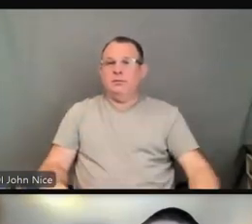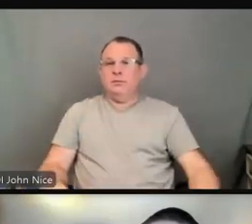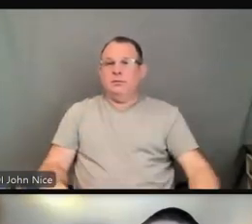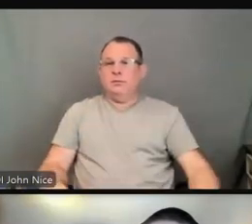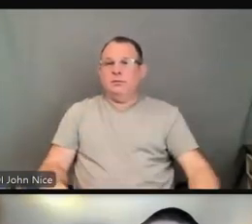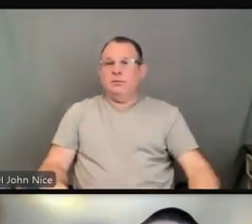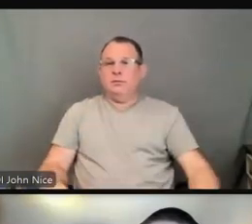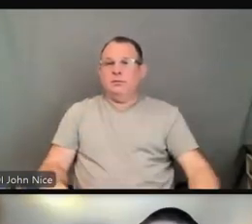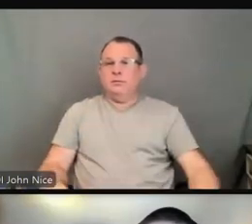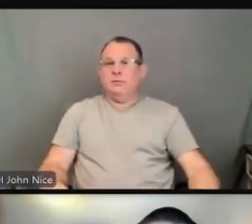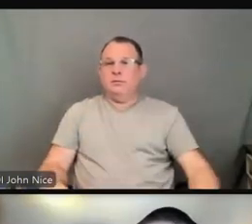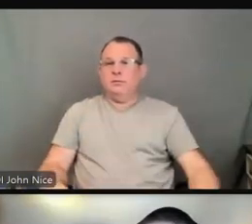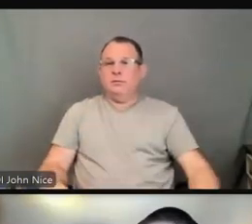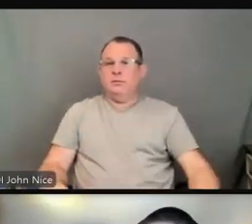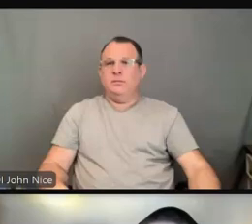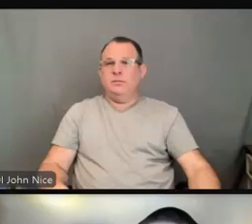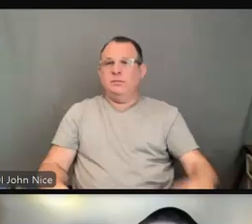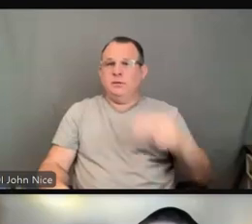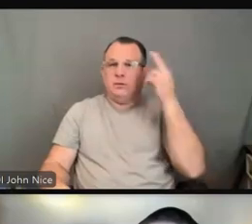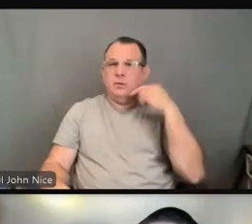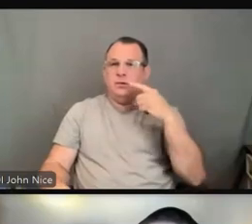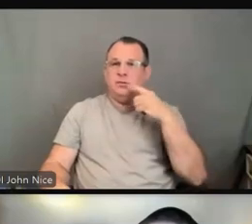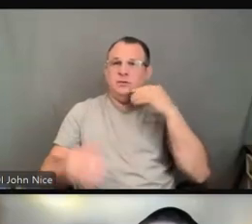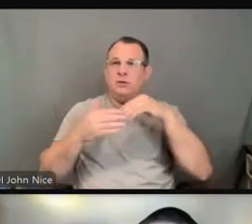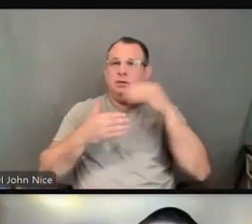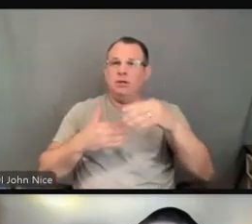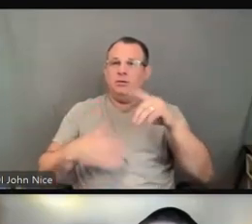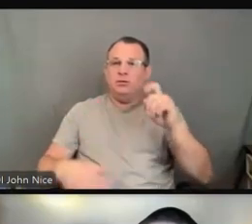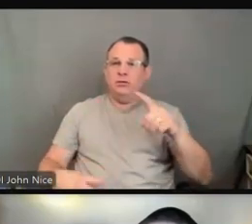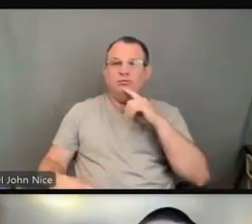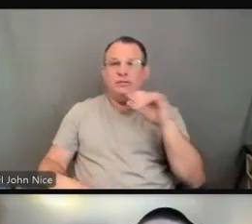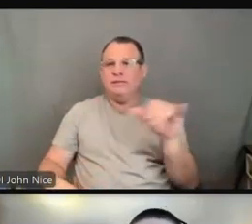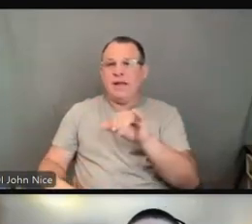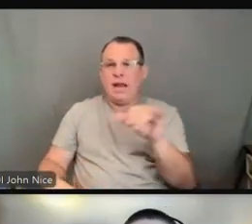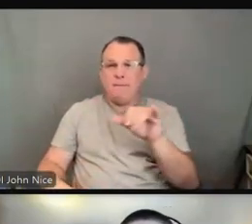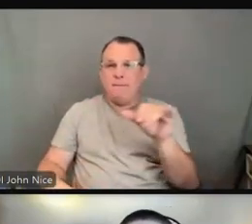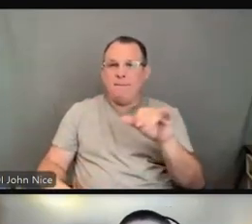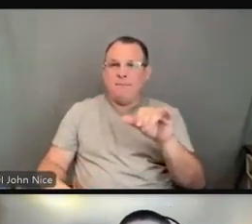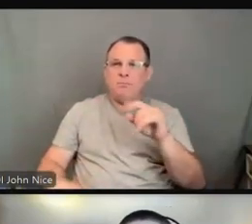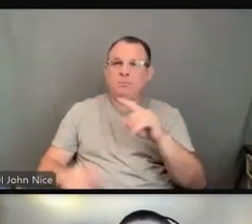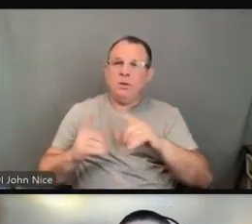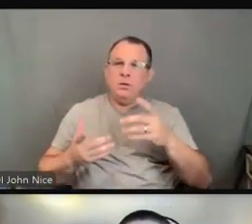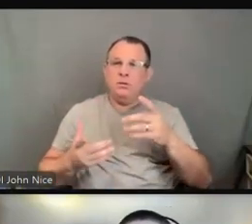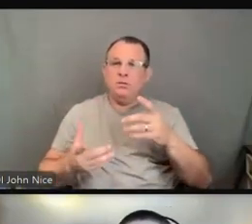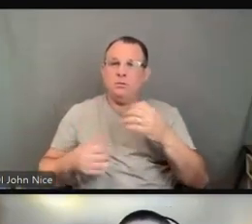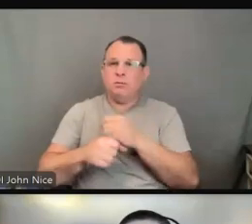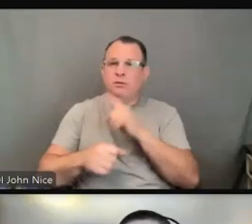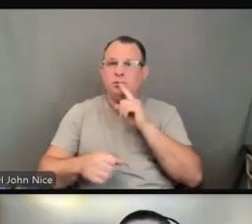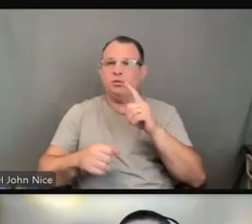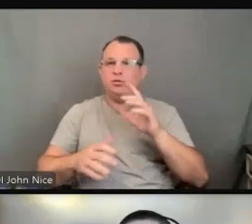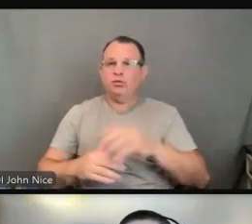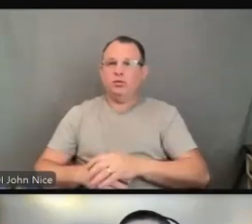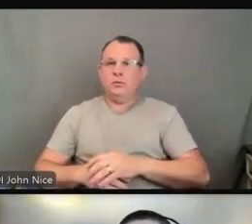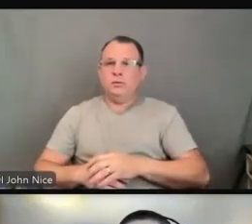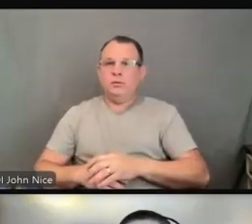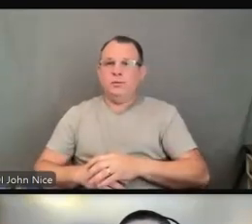The next question is similar to the previous one, but I want to make sure that it's not a different answer. The patient relies on